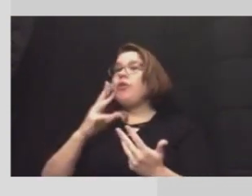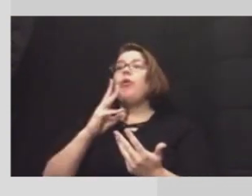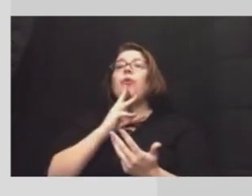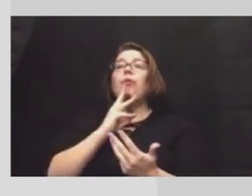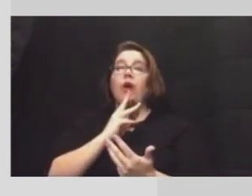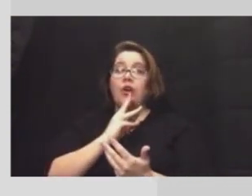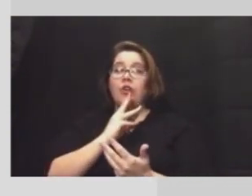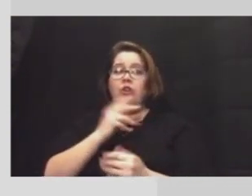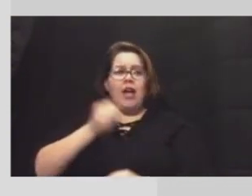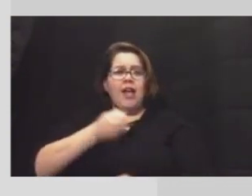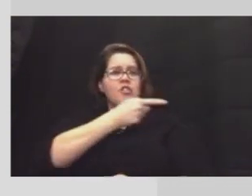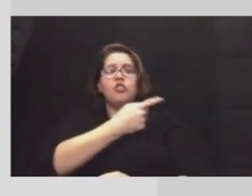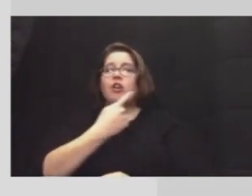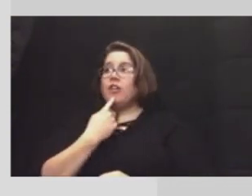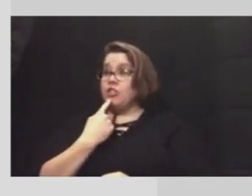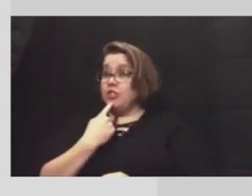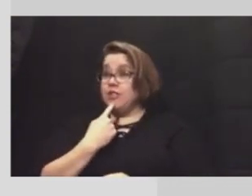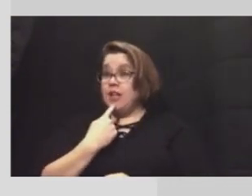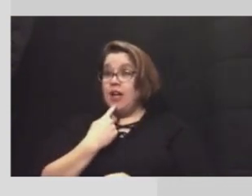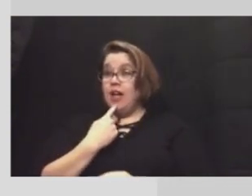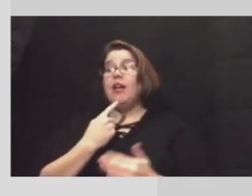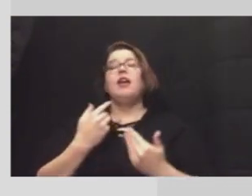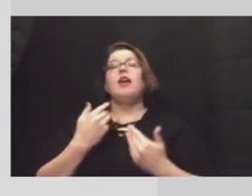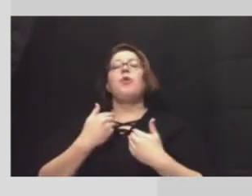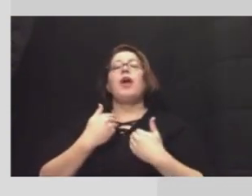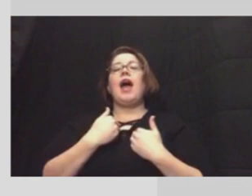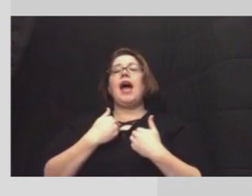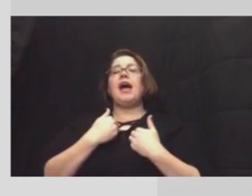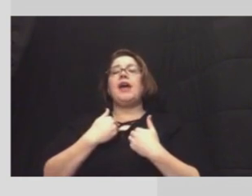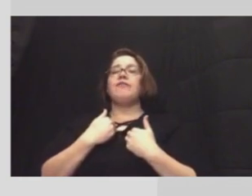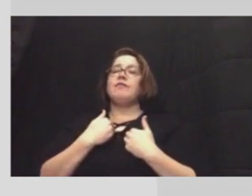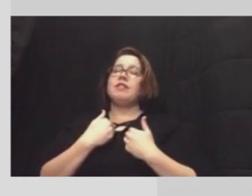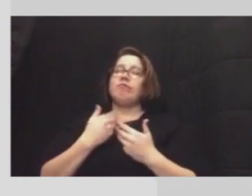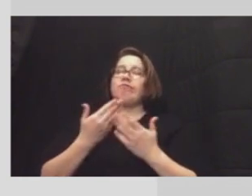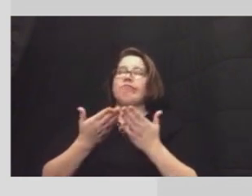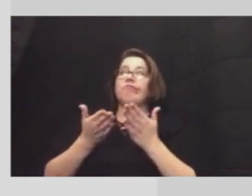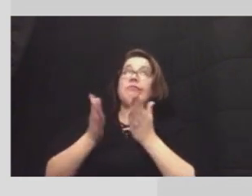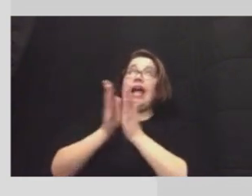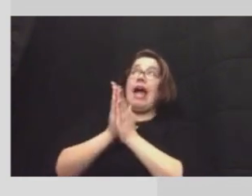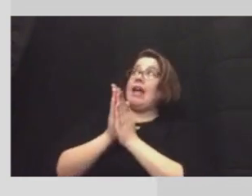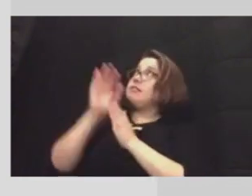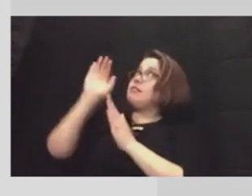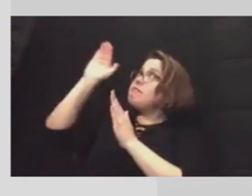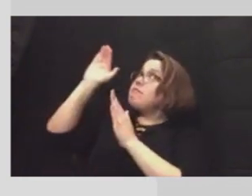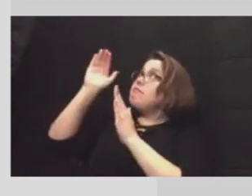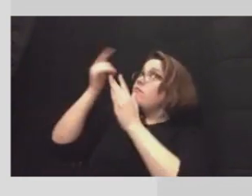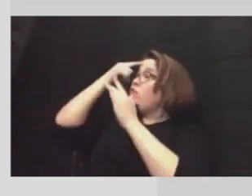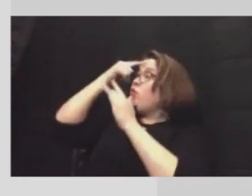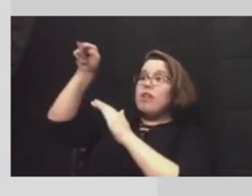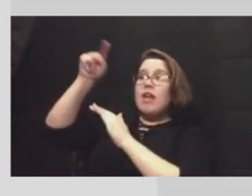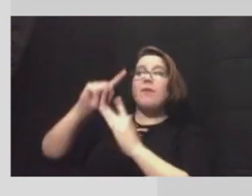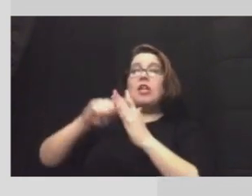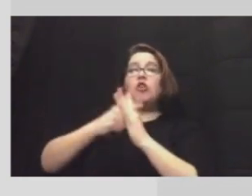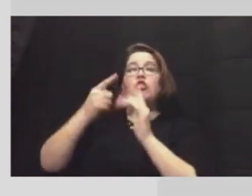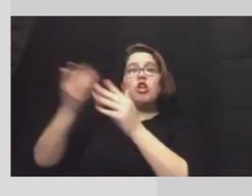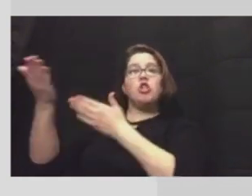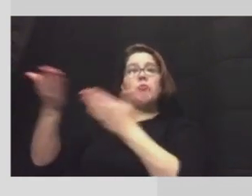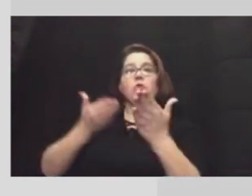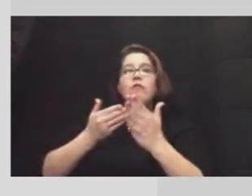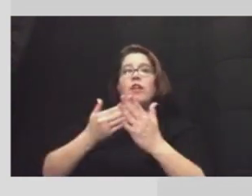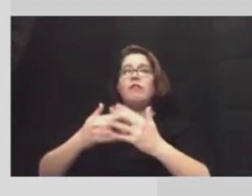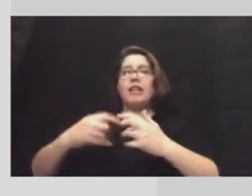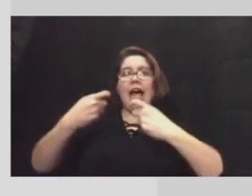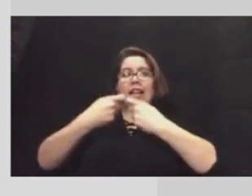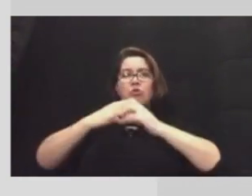as the judge mentioned and and uh we've got some initial uh ask in front of them i do know that they are beginning to deliver generators to